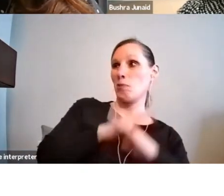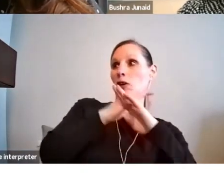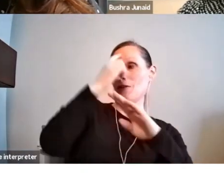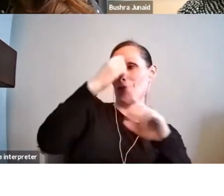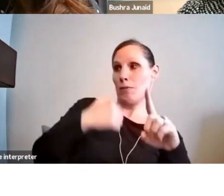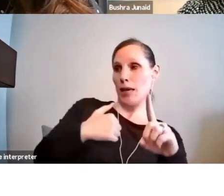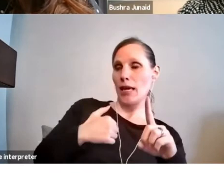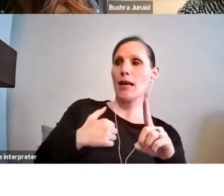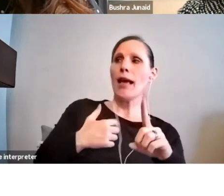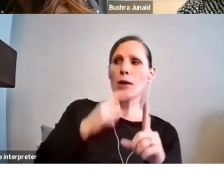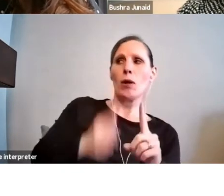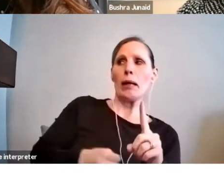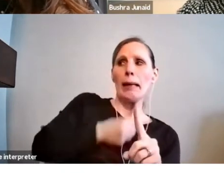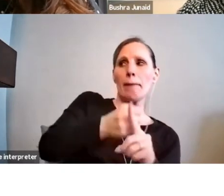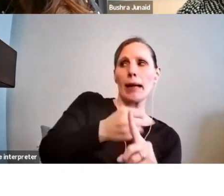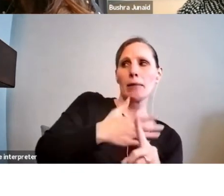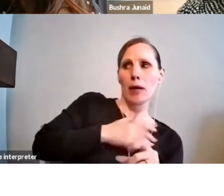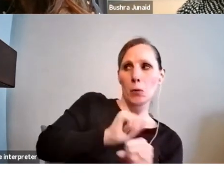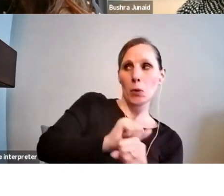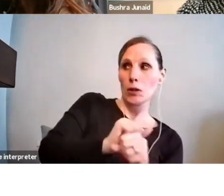thematically or otherwise.